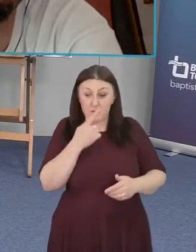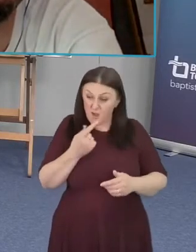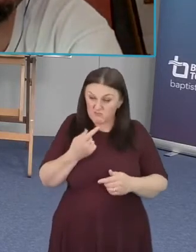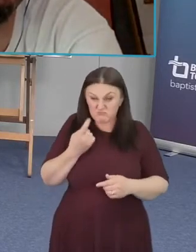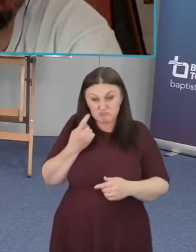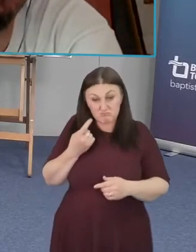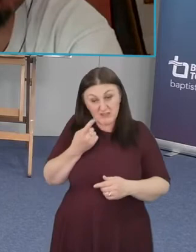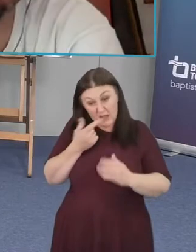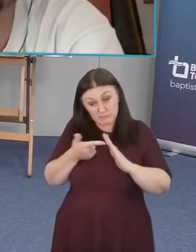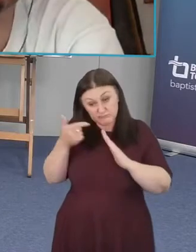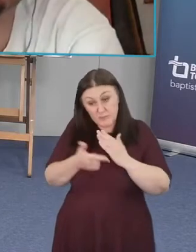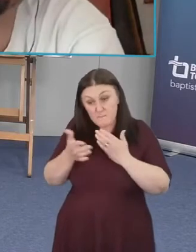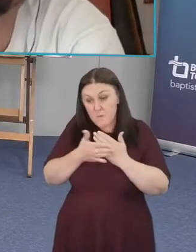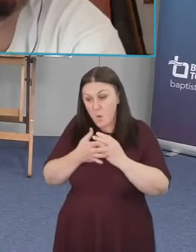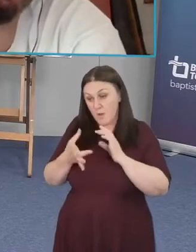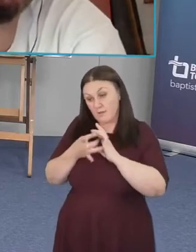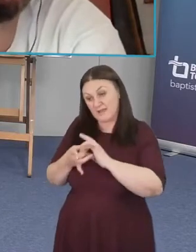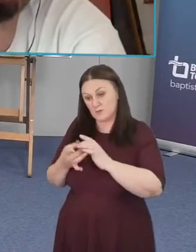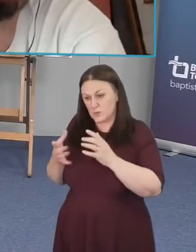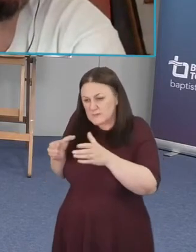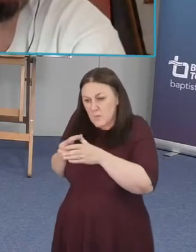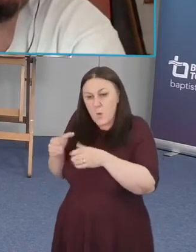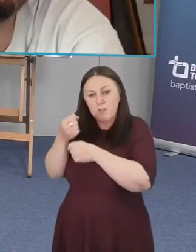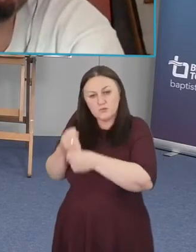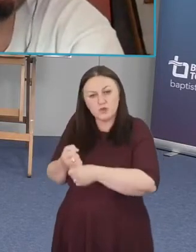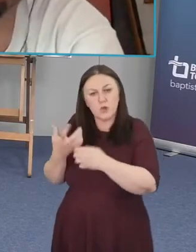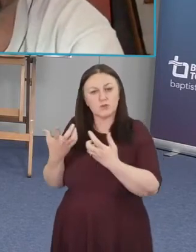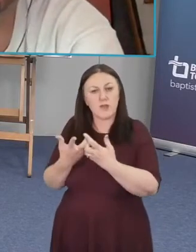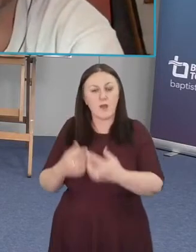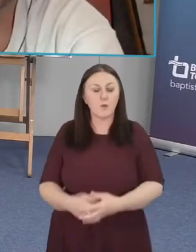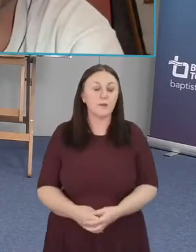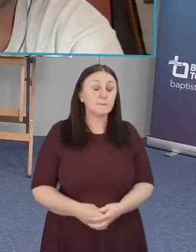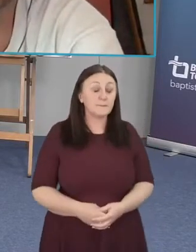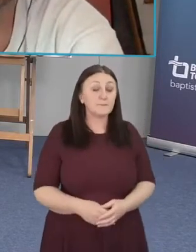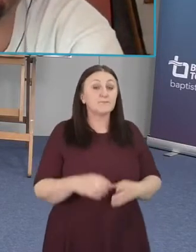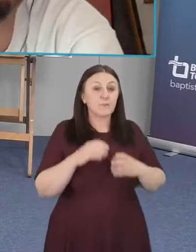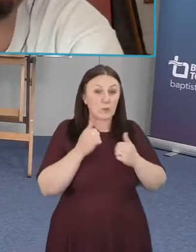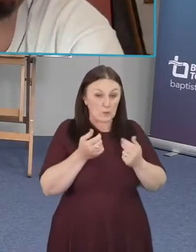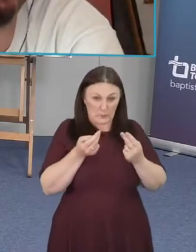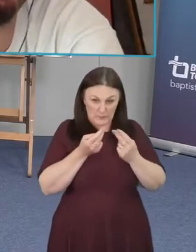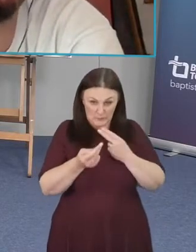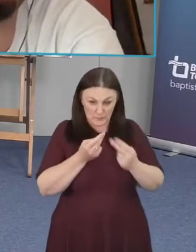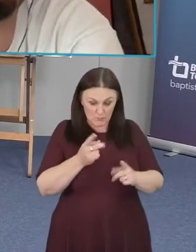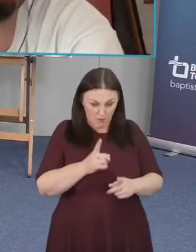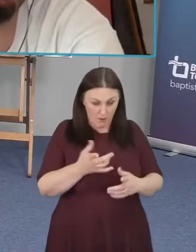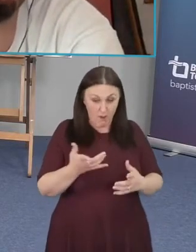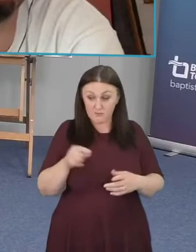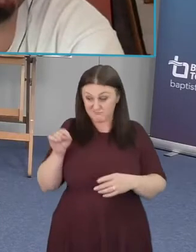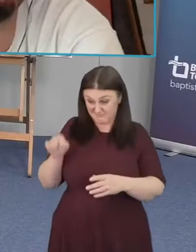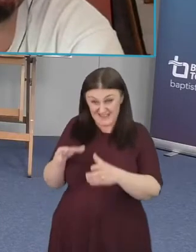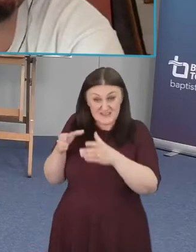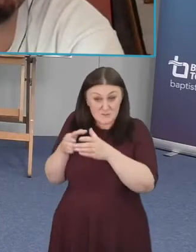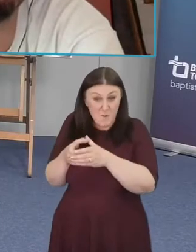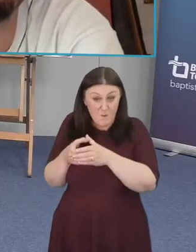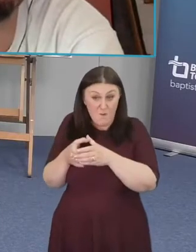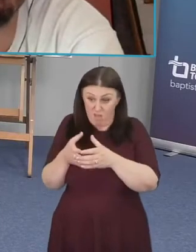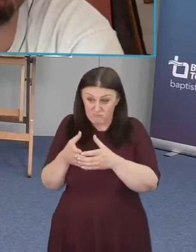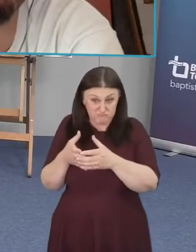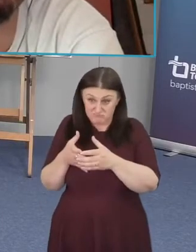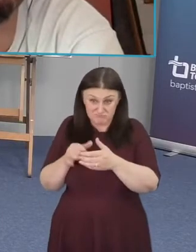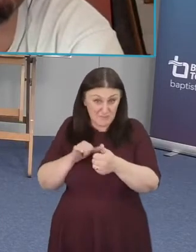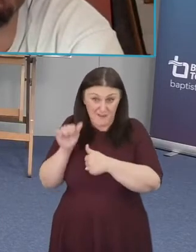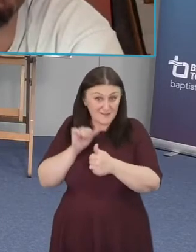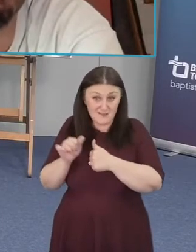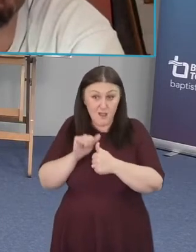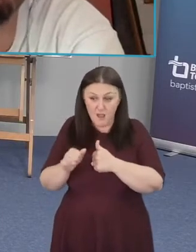yeah so i well the good news is that i think that small is better in some ways we can do things in